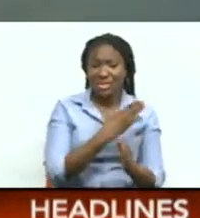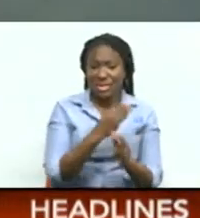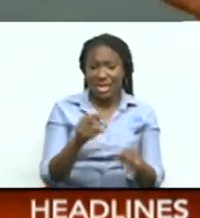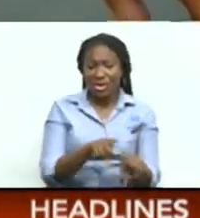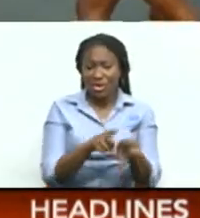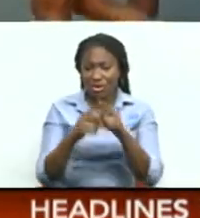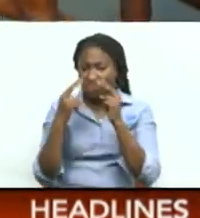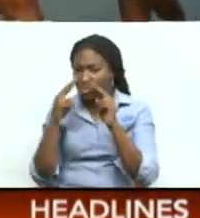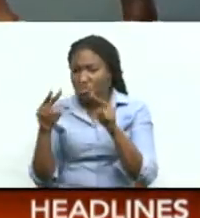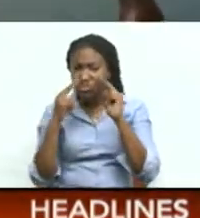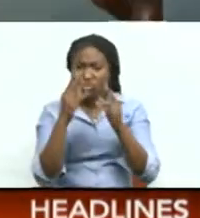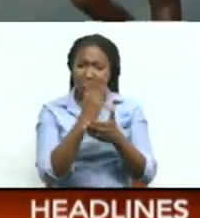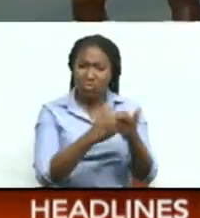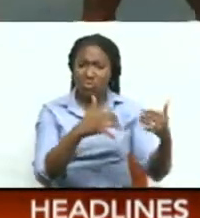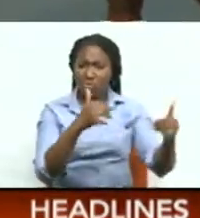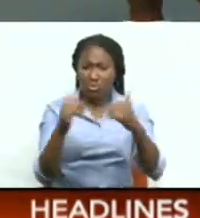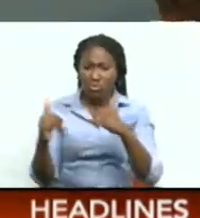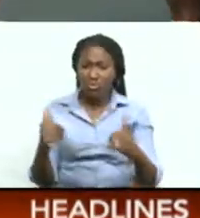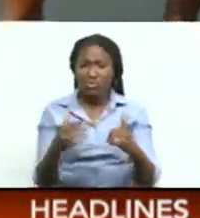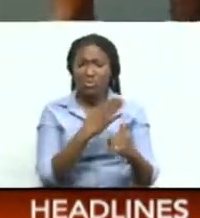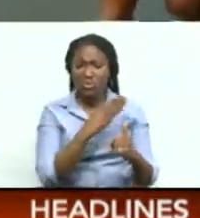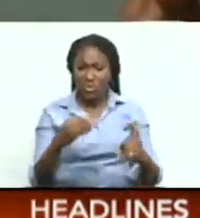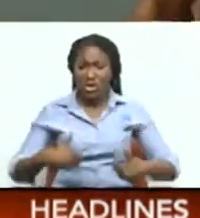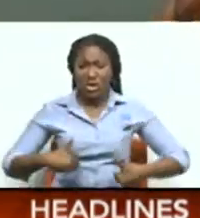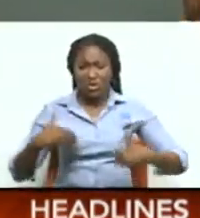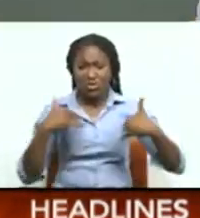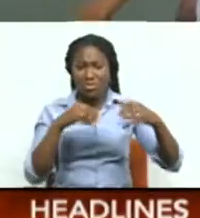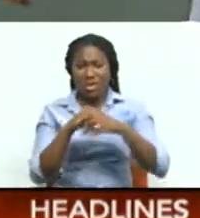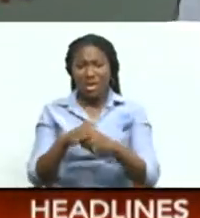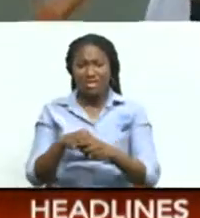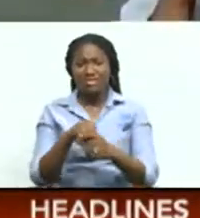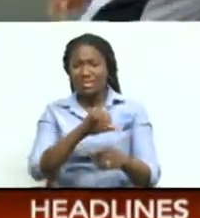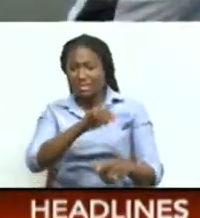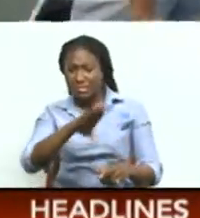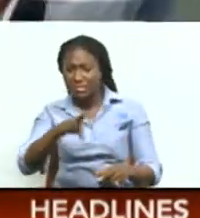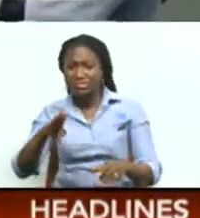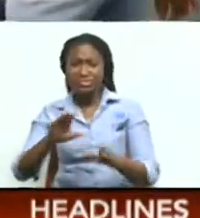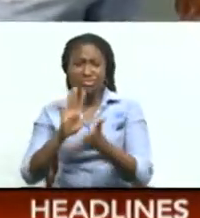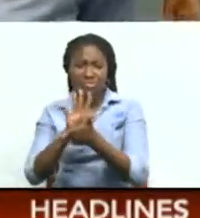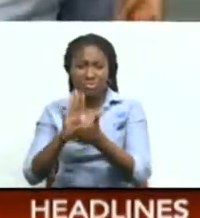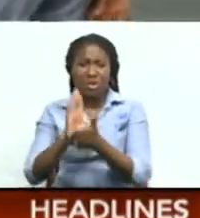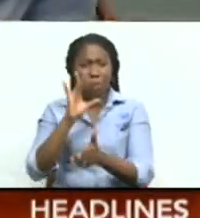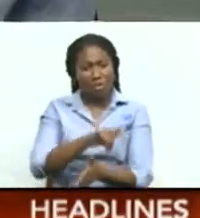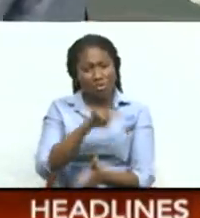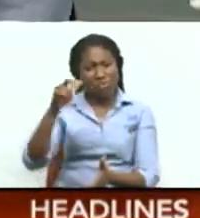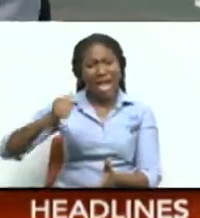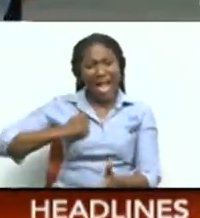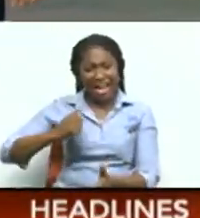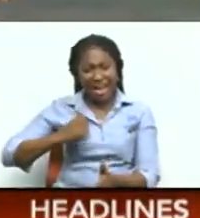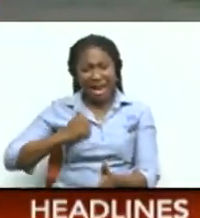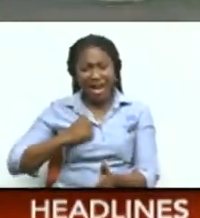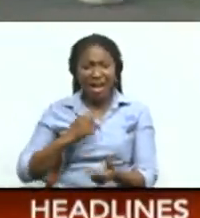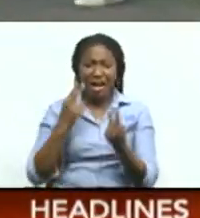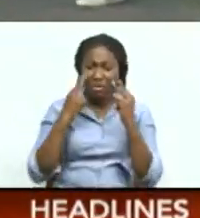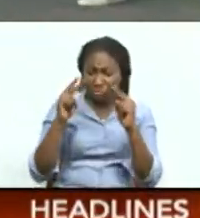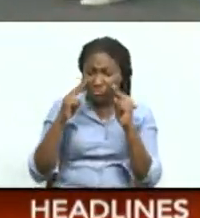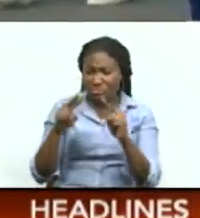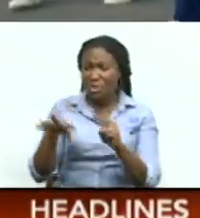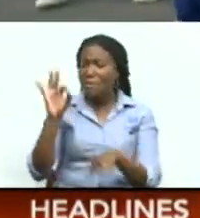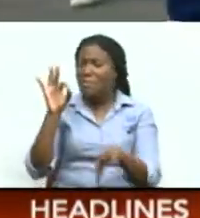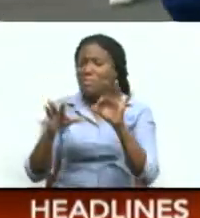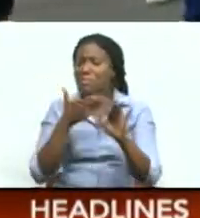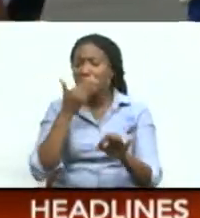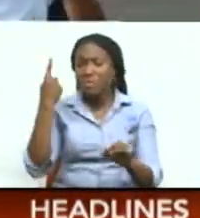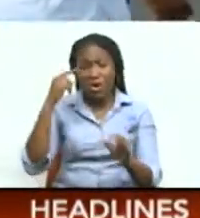Maloney Endor Sport facility And caught up with ballers at Mucurapo East Secondary Before heading back to Canada To be followed by some of the players Scouted this weekend